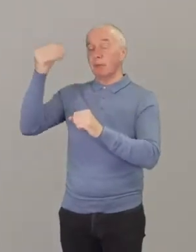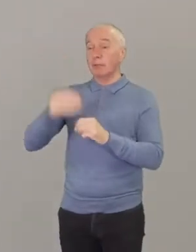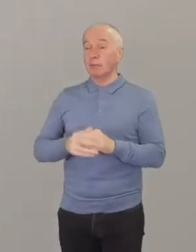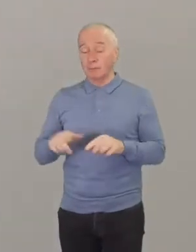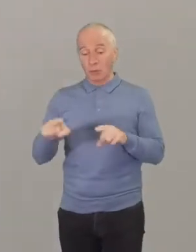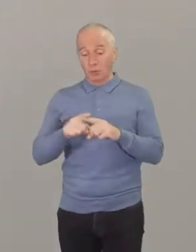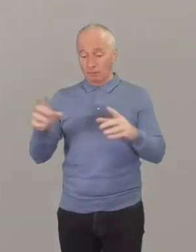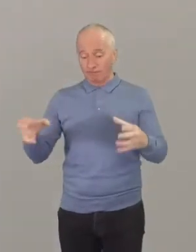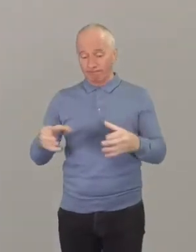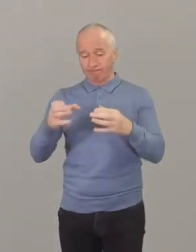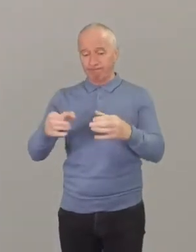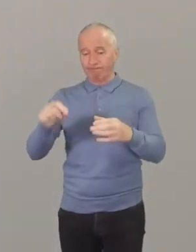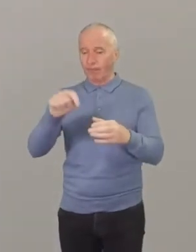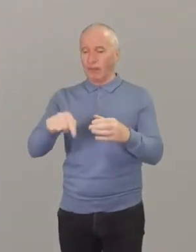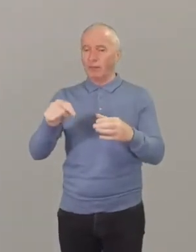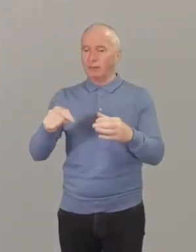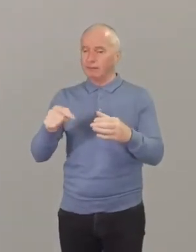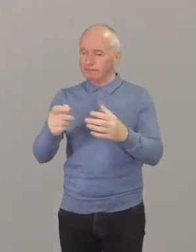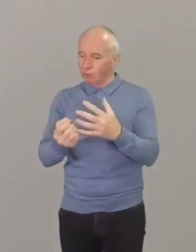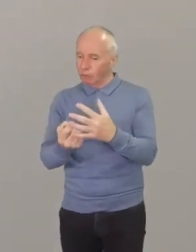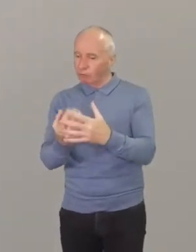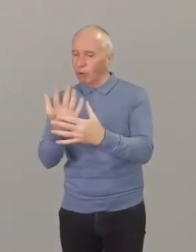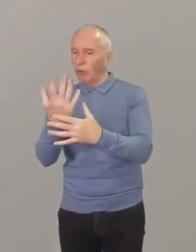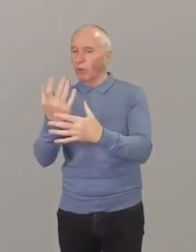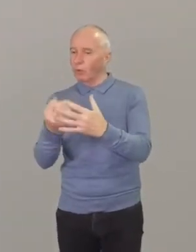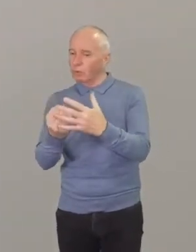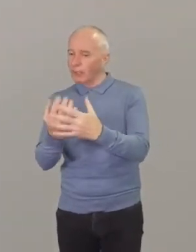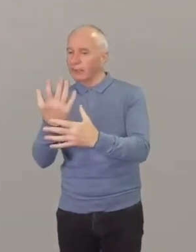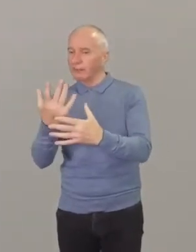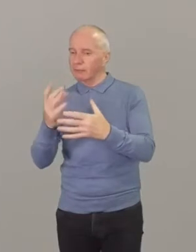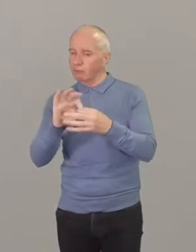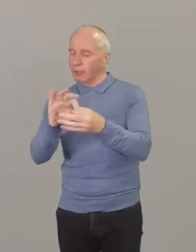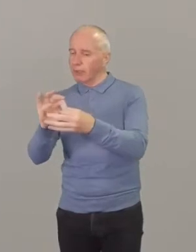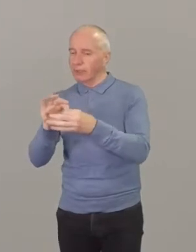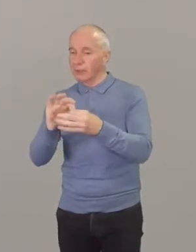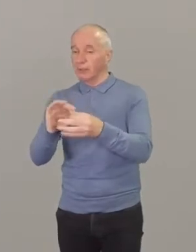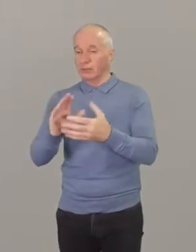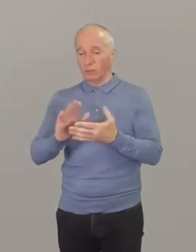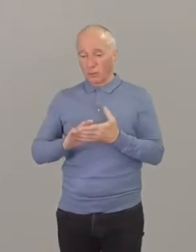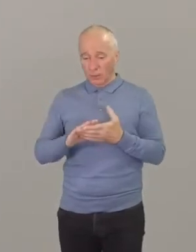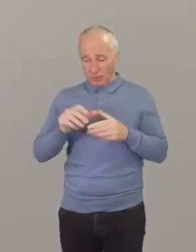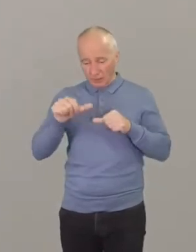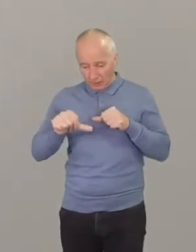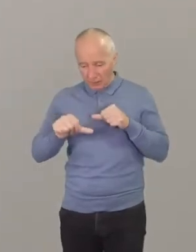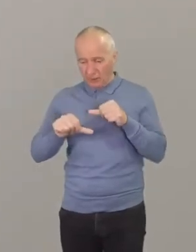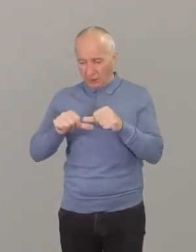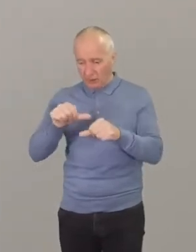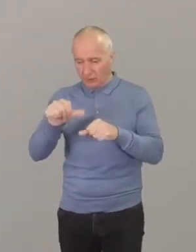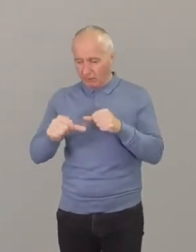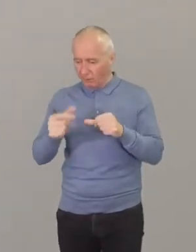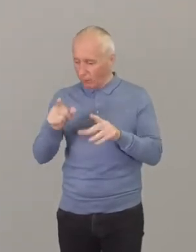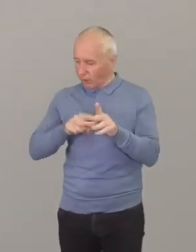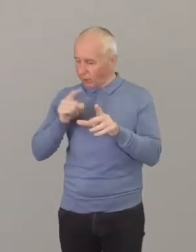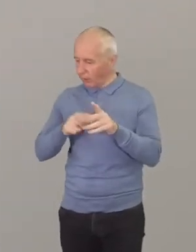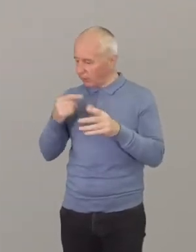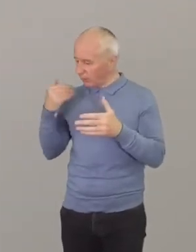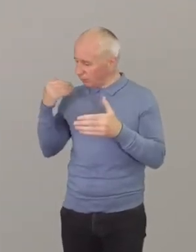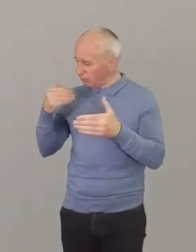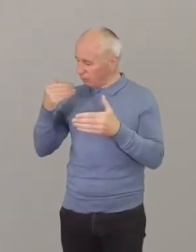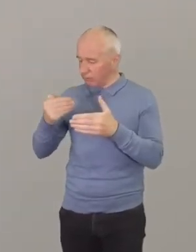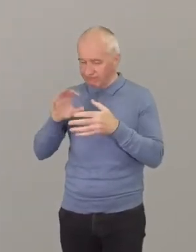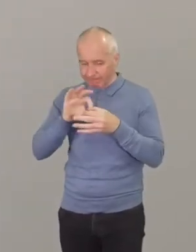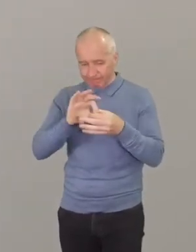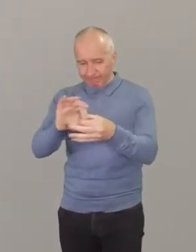maturing in relationships. The well-worn paths that we have carefully nurtured over the years with our